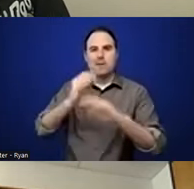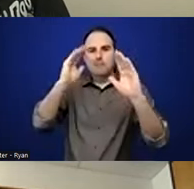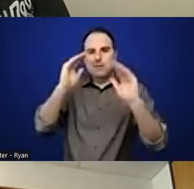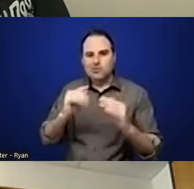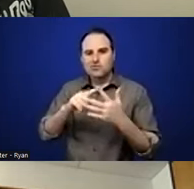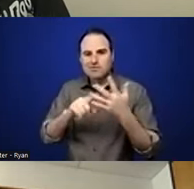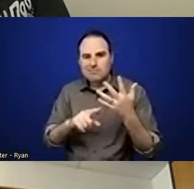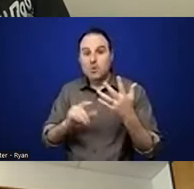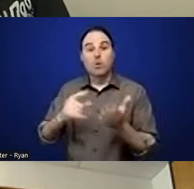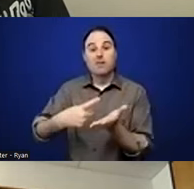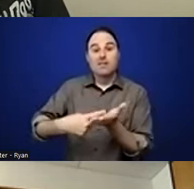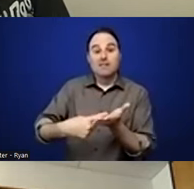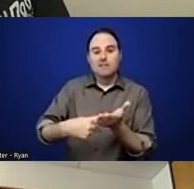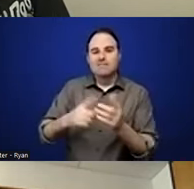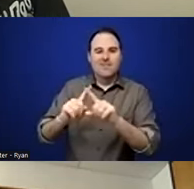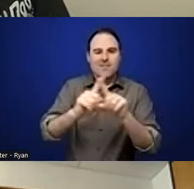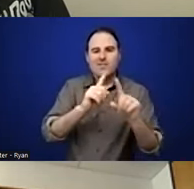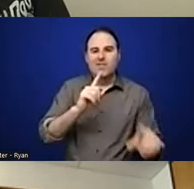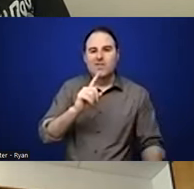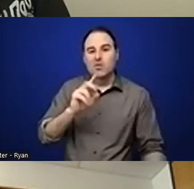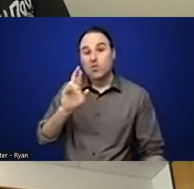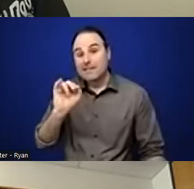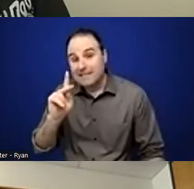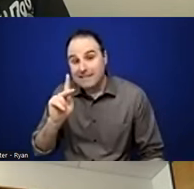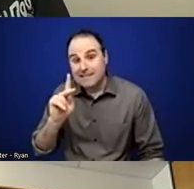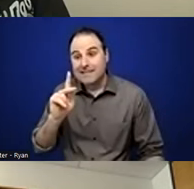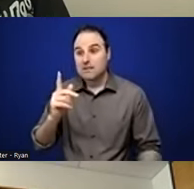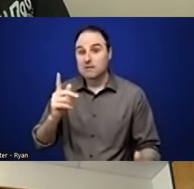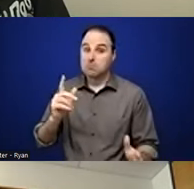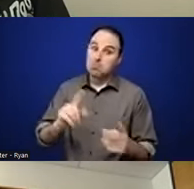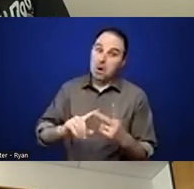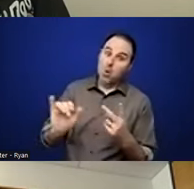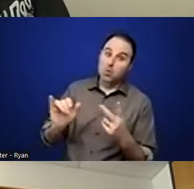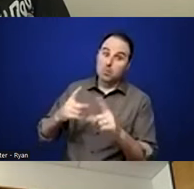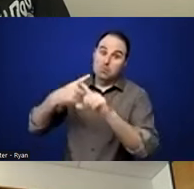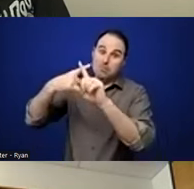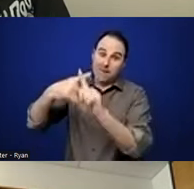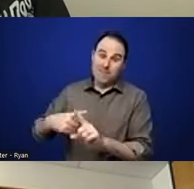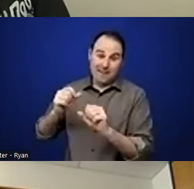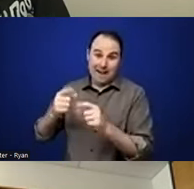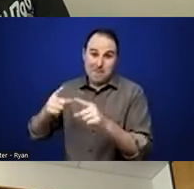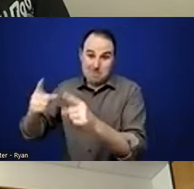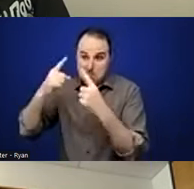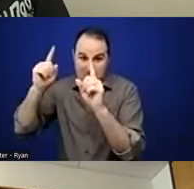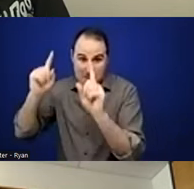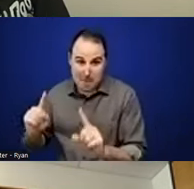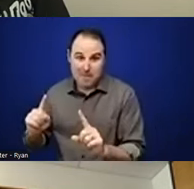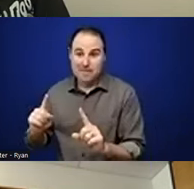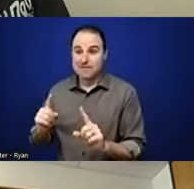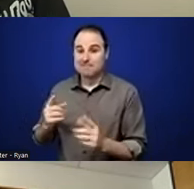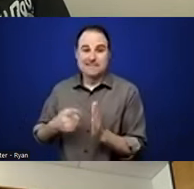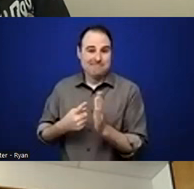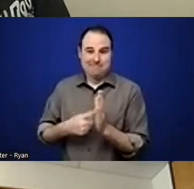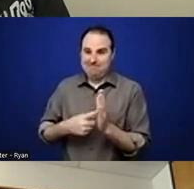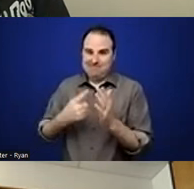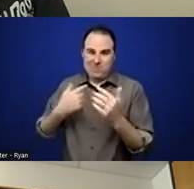what, or some of the possibilities of it. And also I think it's being honest with the unknown, right. Of not knowing everything that could potentially happen inside of a